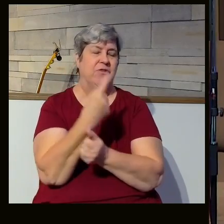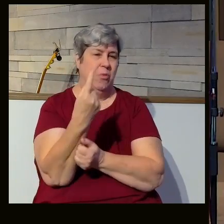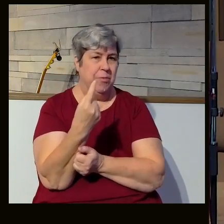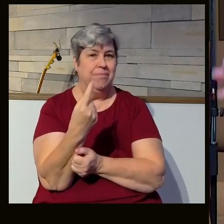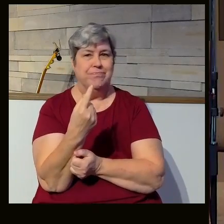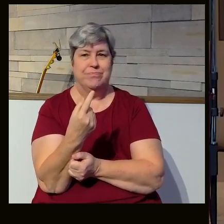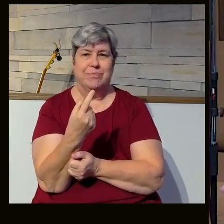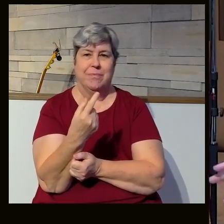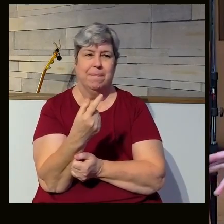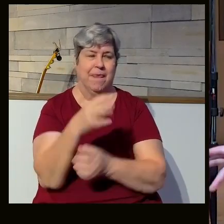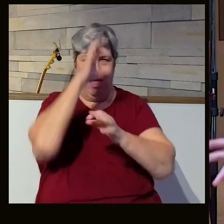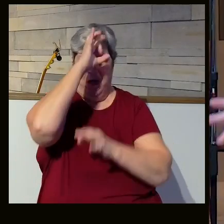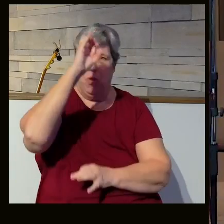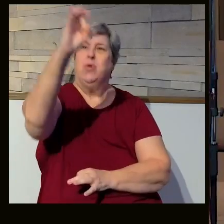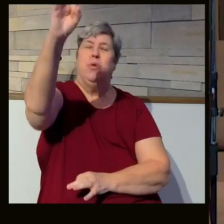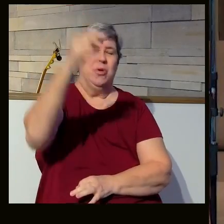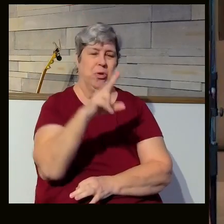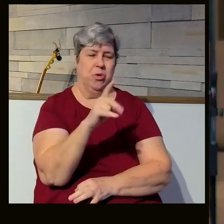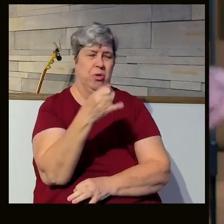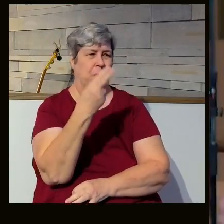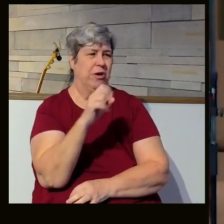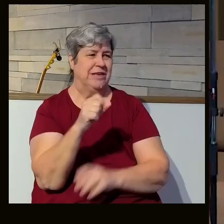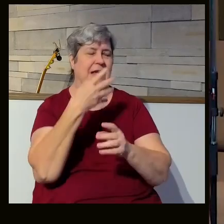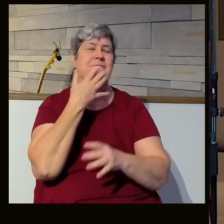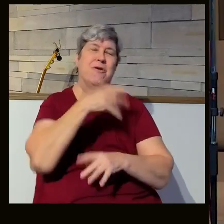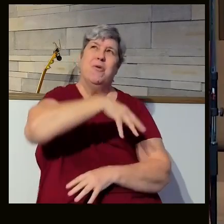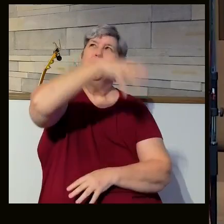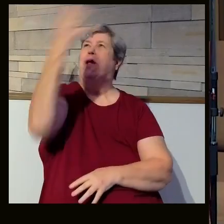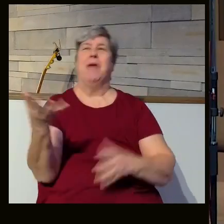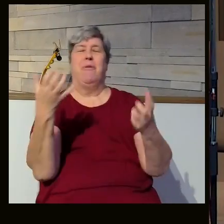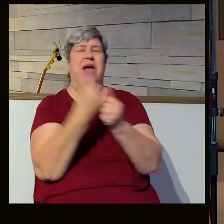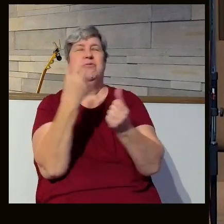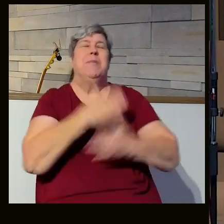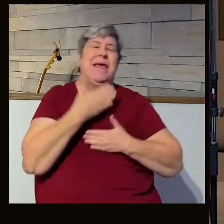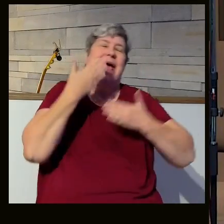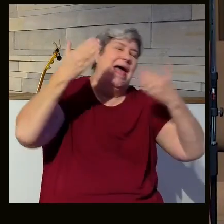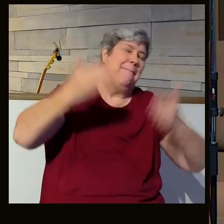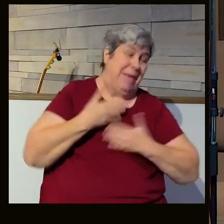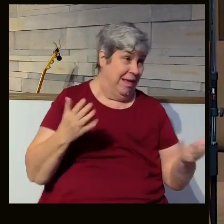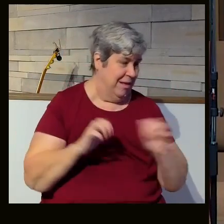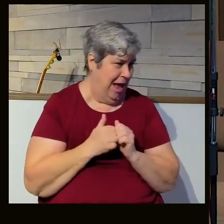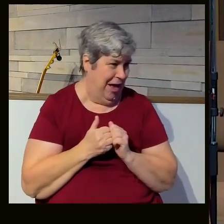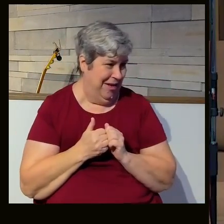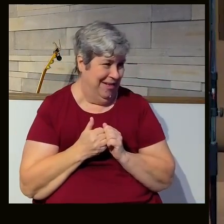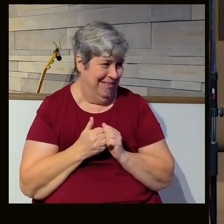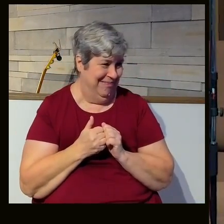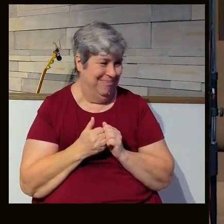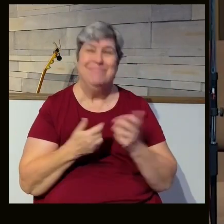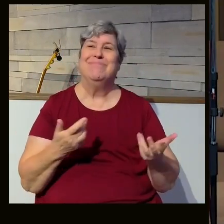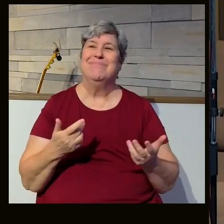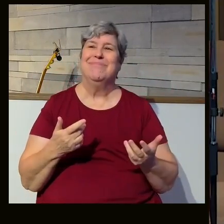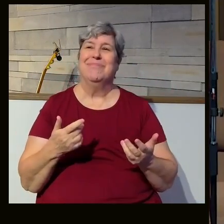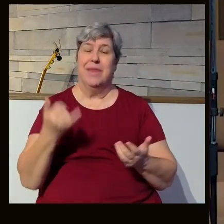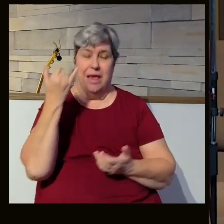unicorns and rainbows today. I want everybody to be happy. And so the way I'm going to do that is here's where we're going